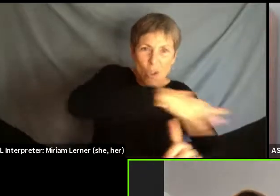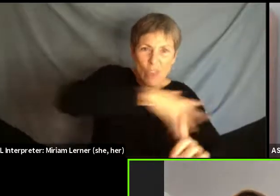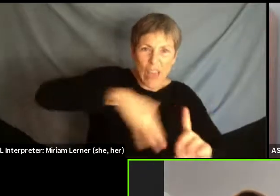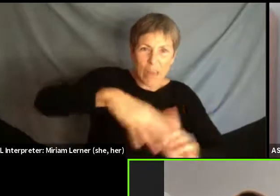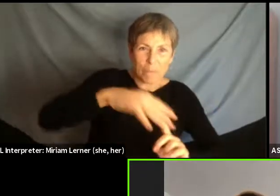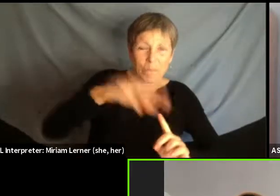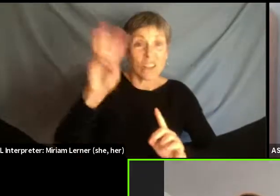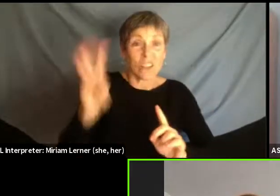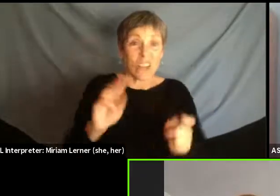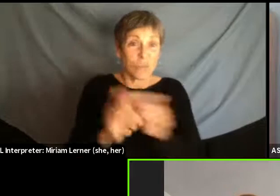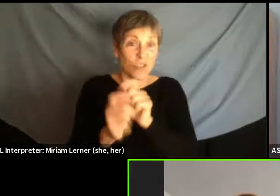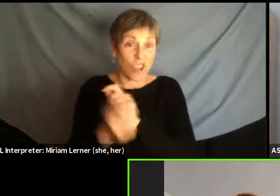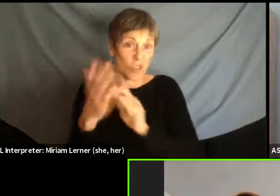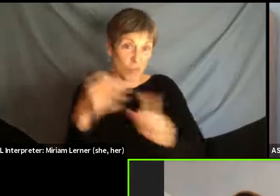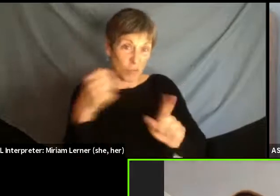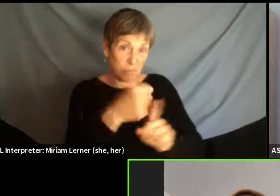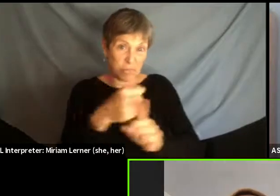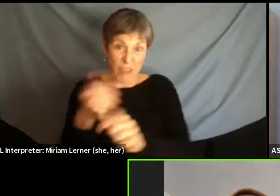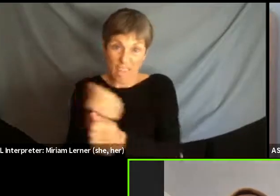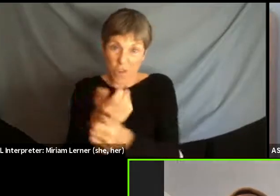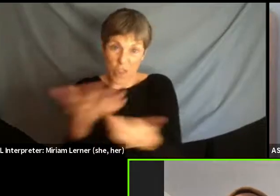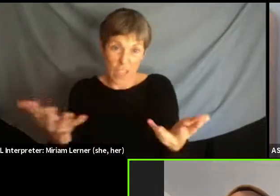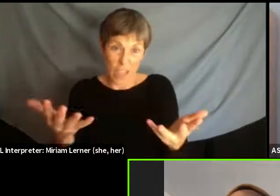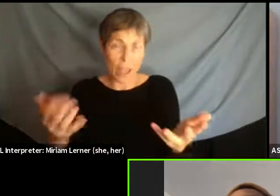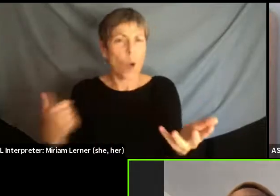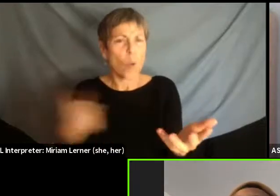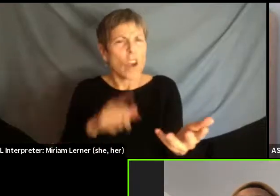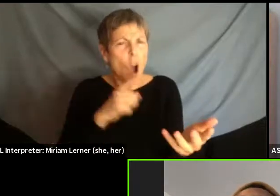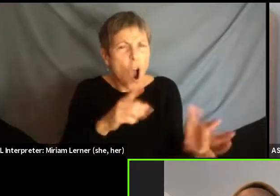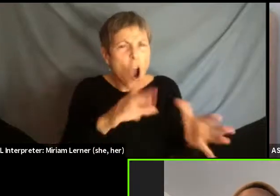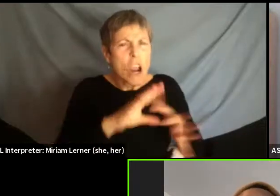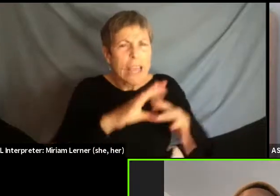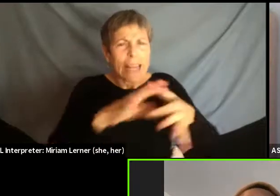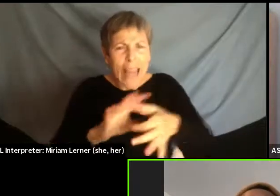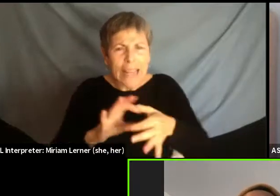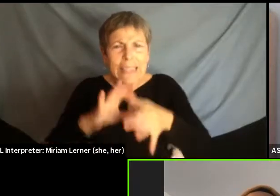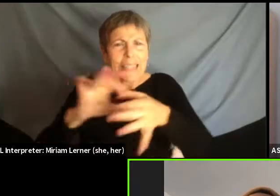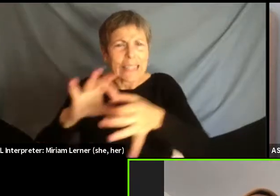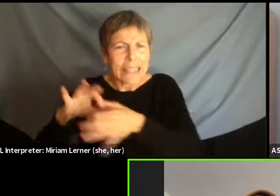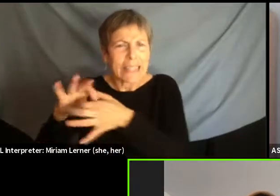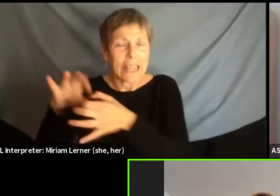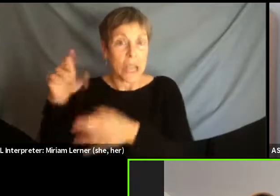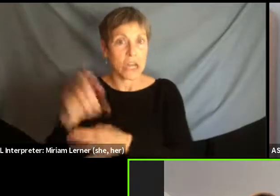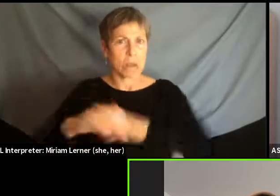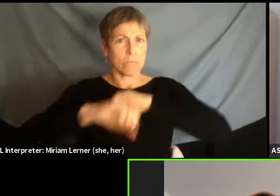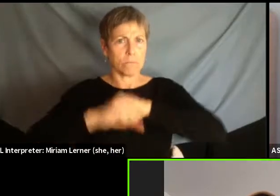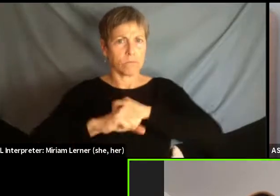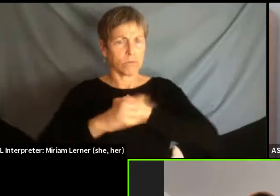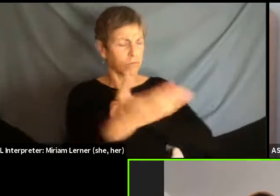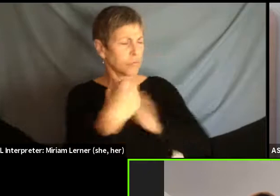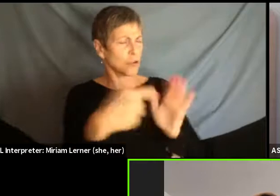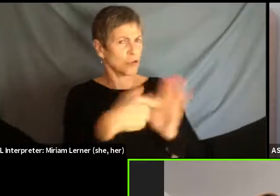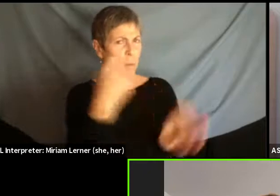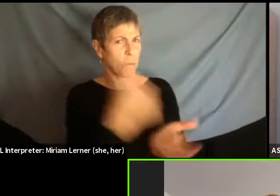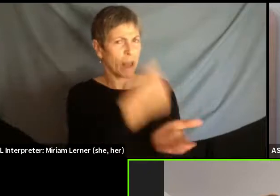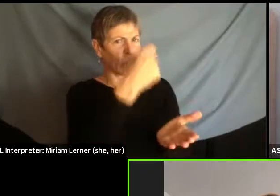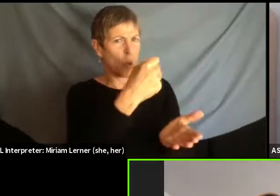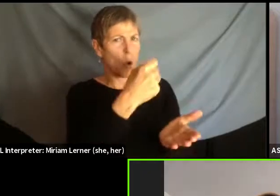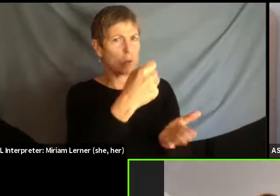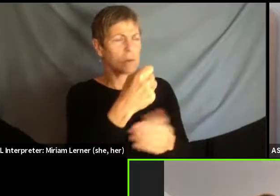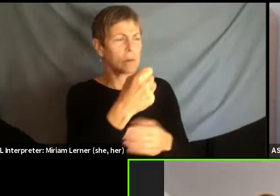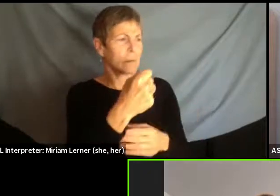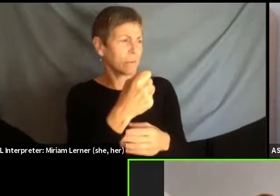change and what have you, that we're actually are interconnected and we don't need a security checkpoint to basically rip up